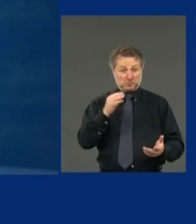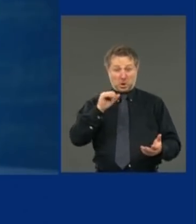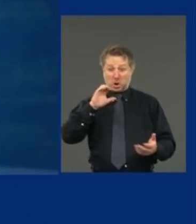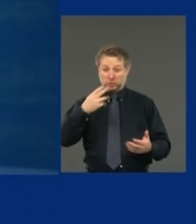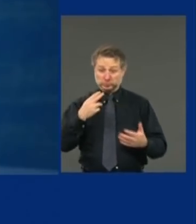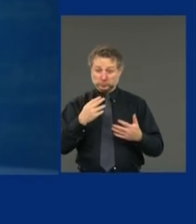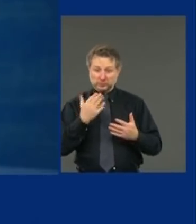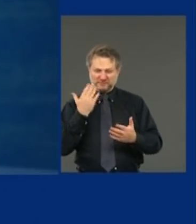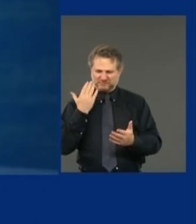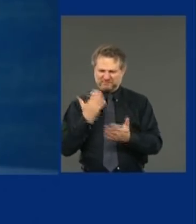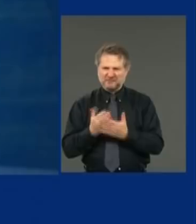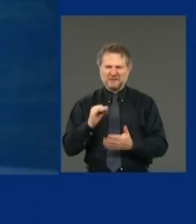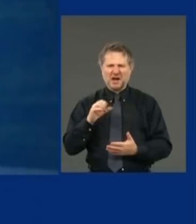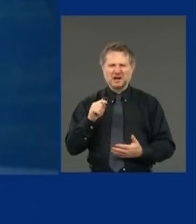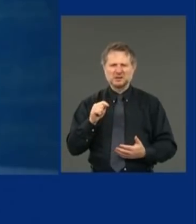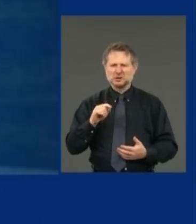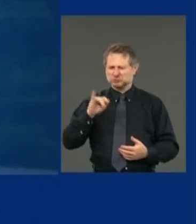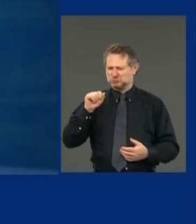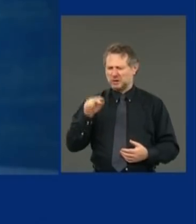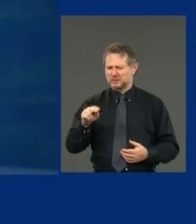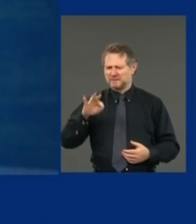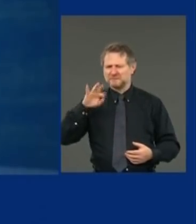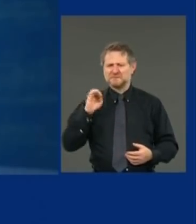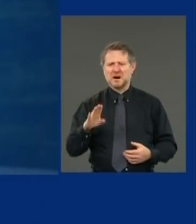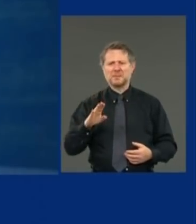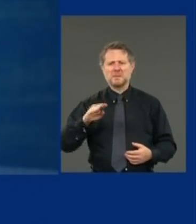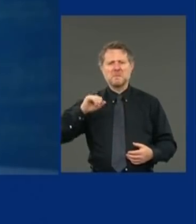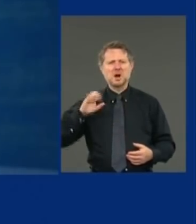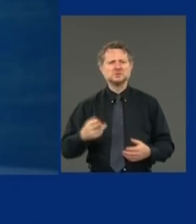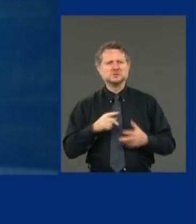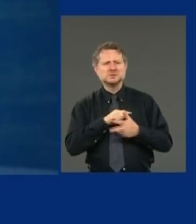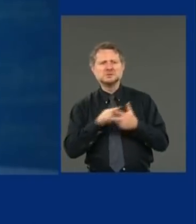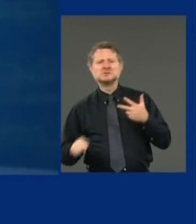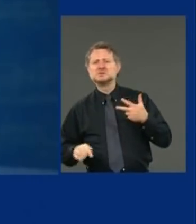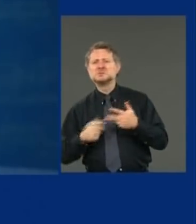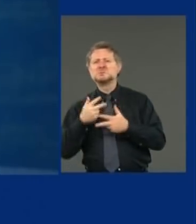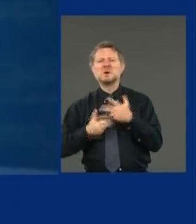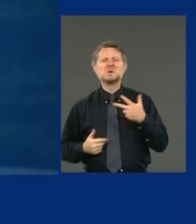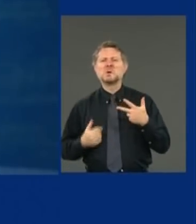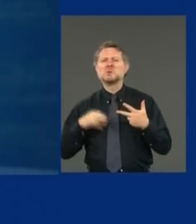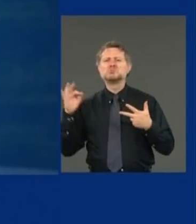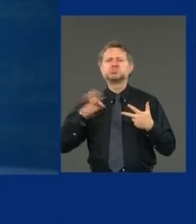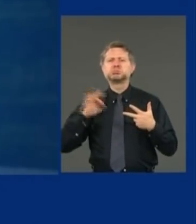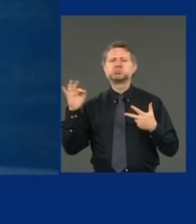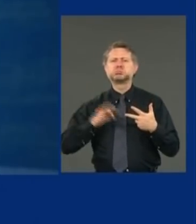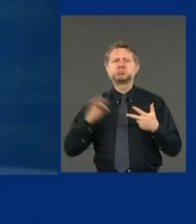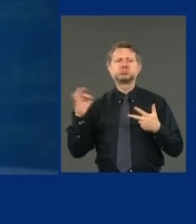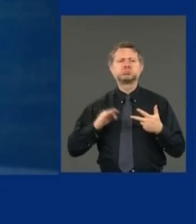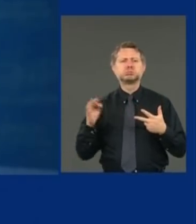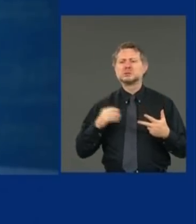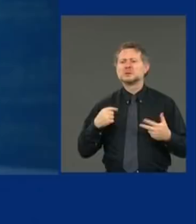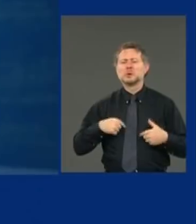January, February and March. The virus was here much sooner than anybody knew.